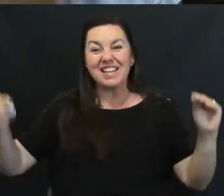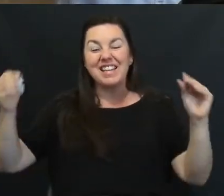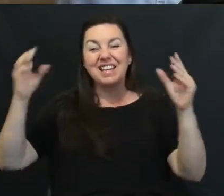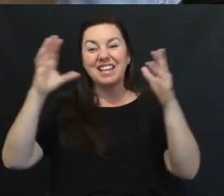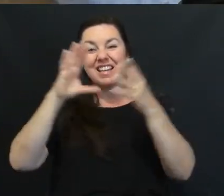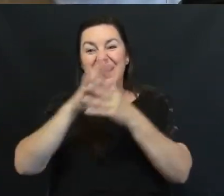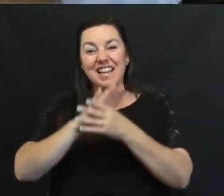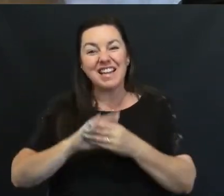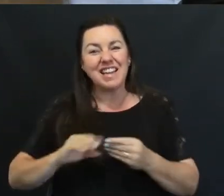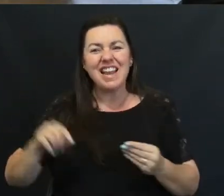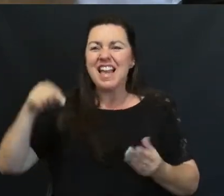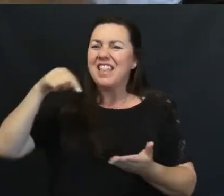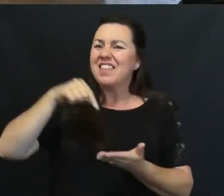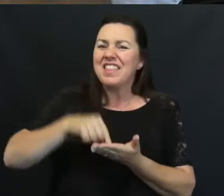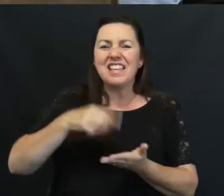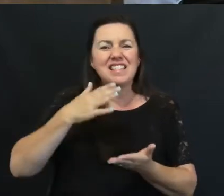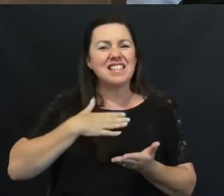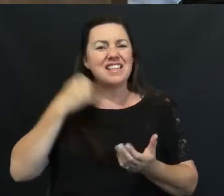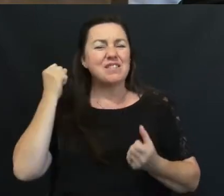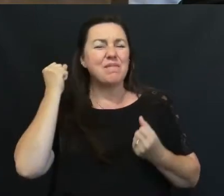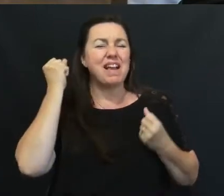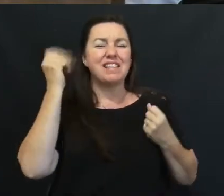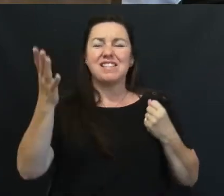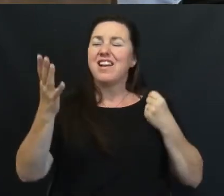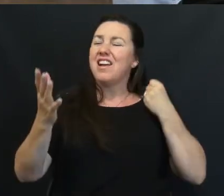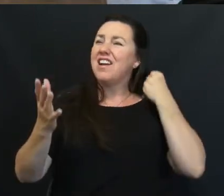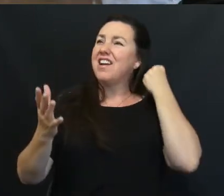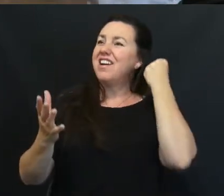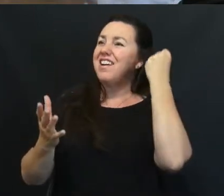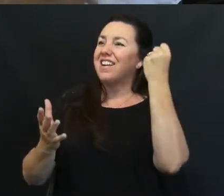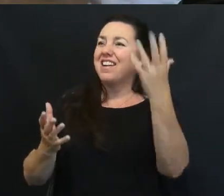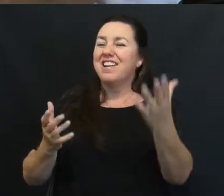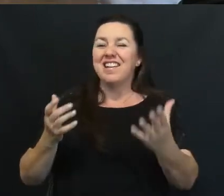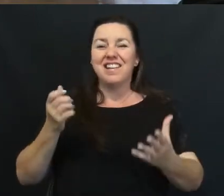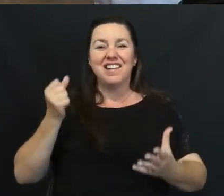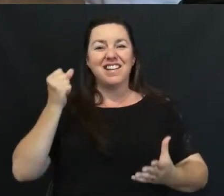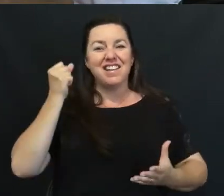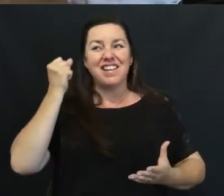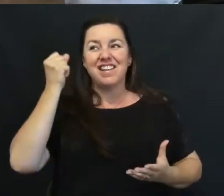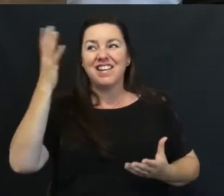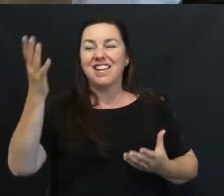This is my song